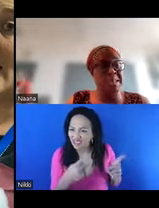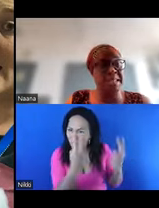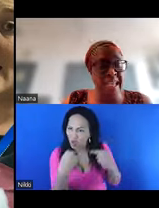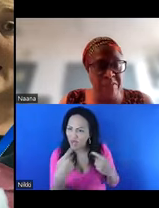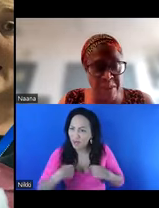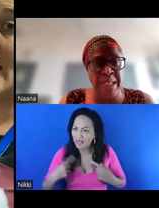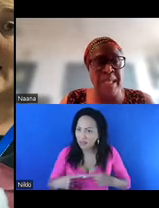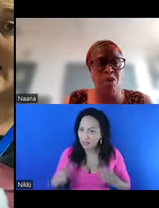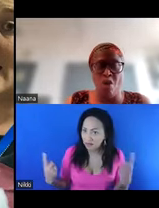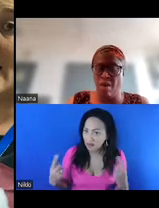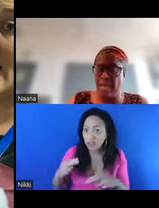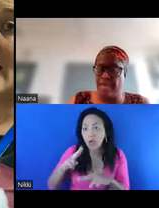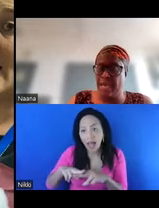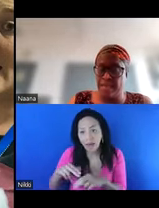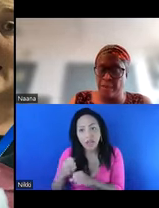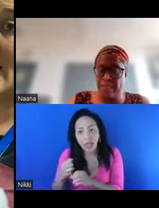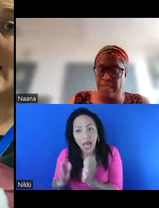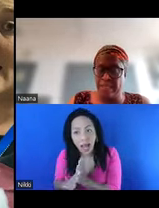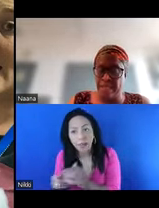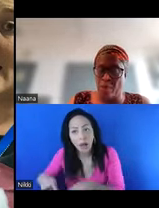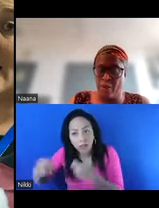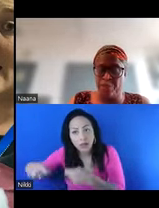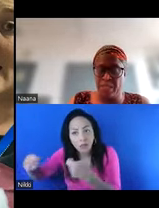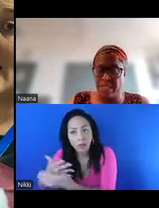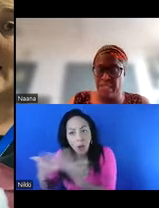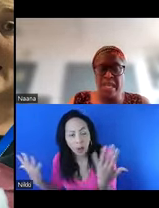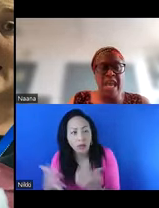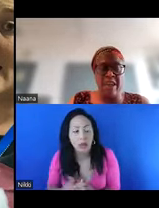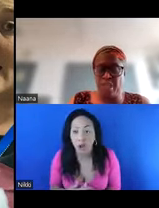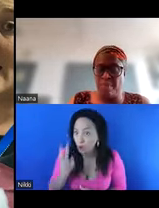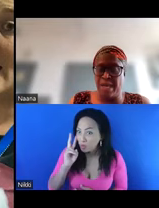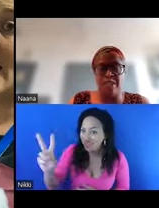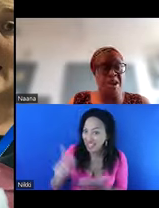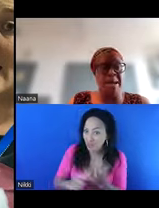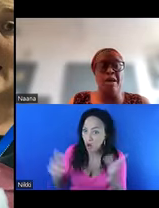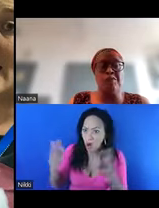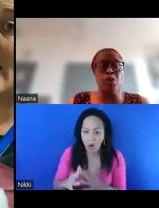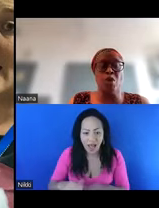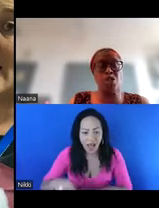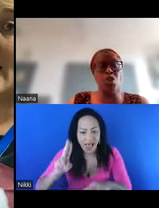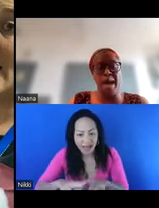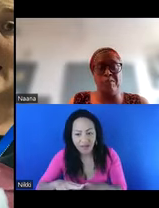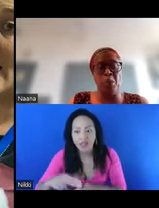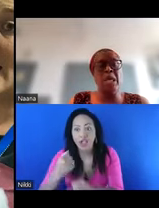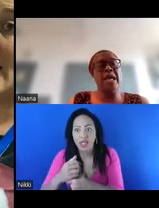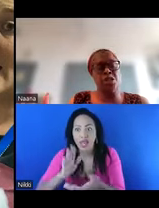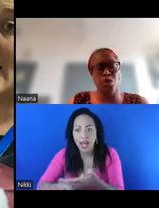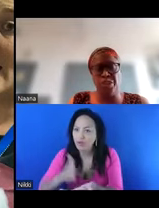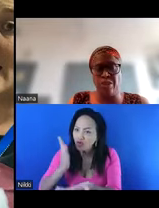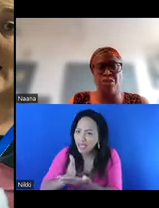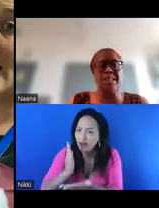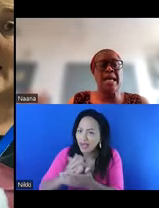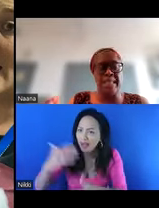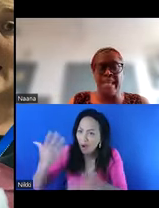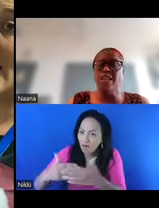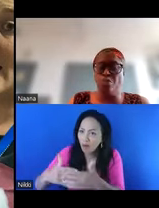And you will see even in the law and in other places when we see FGM as very harmful. So it's so harmful, it's